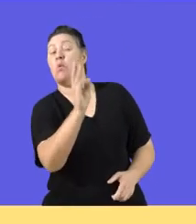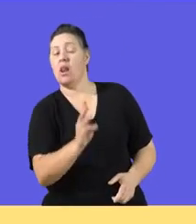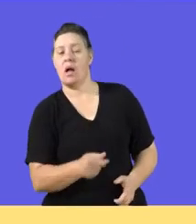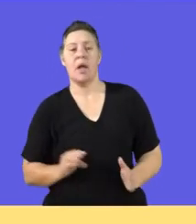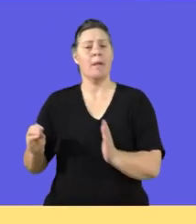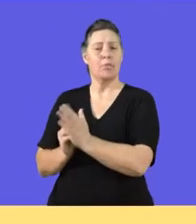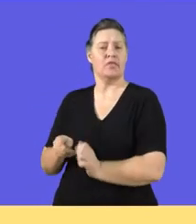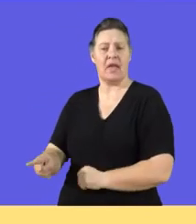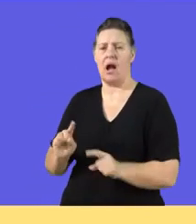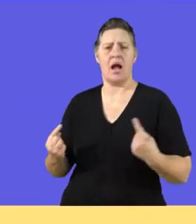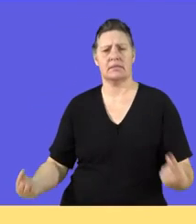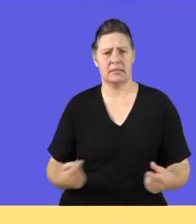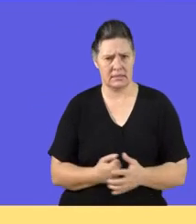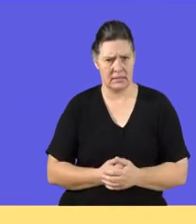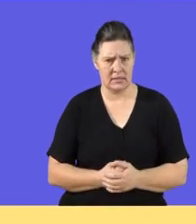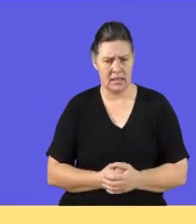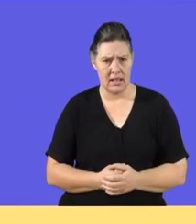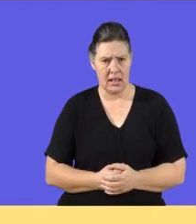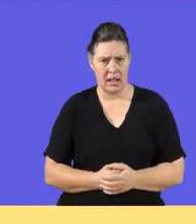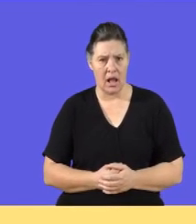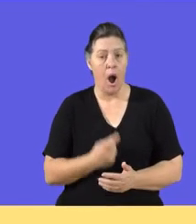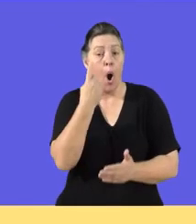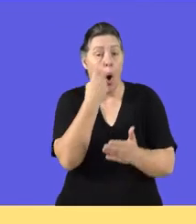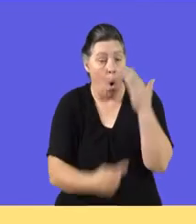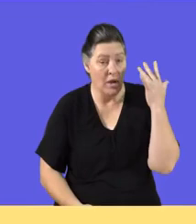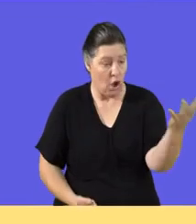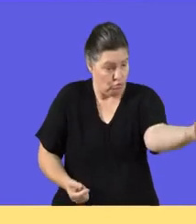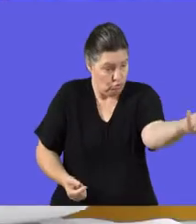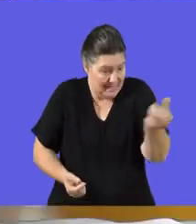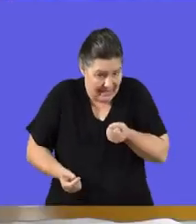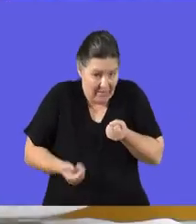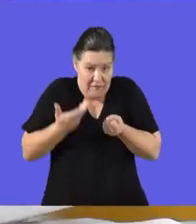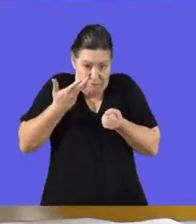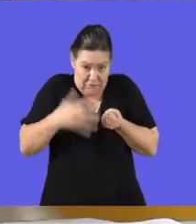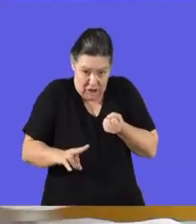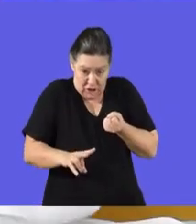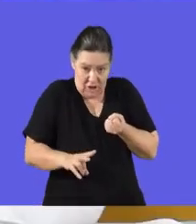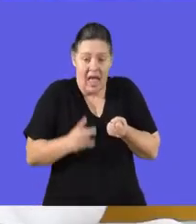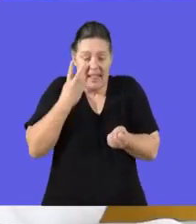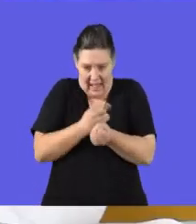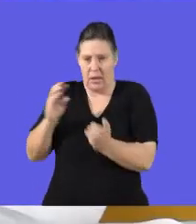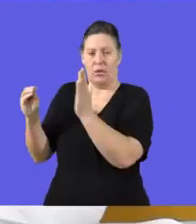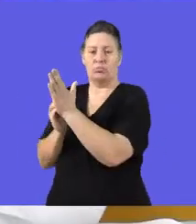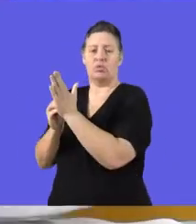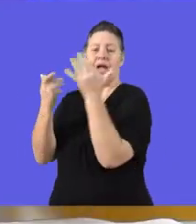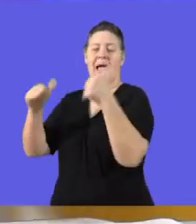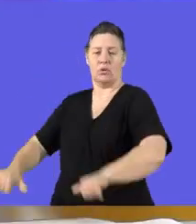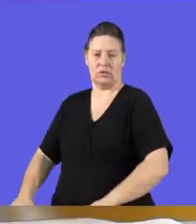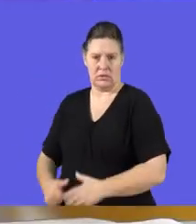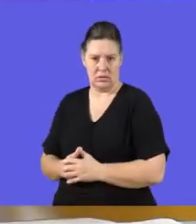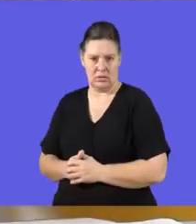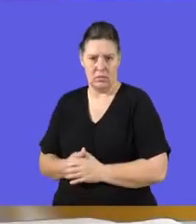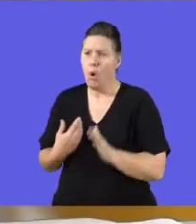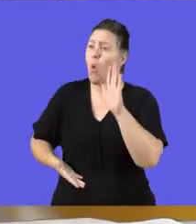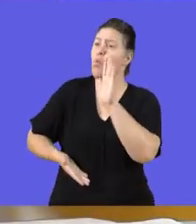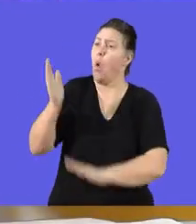So, the 22,000 can only be recorded when we have received it, not when